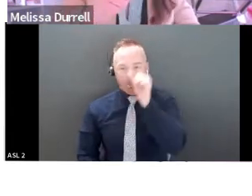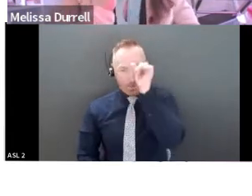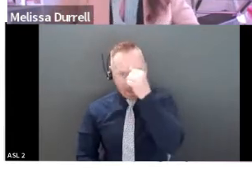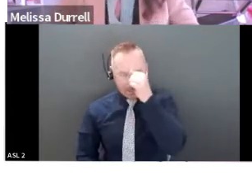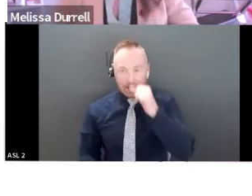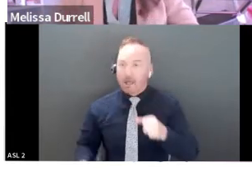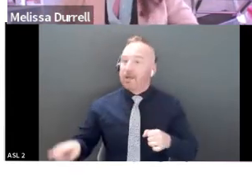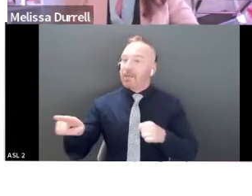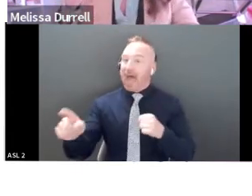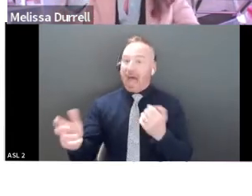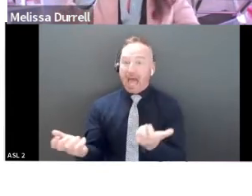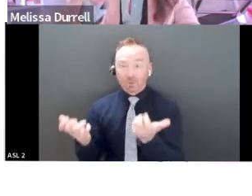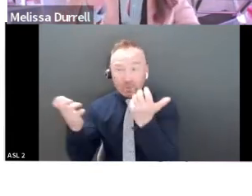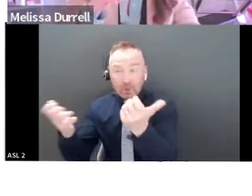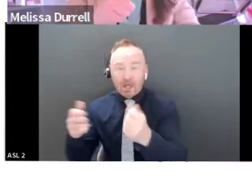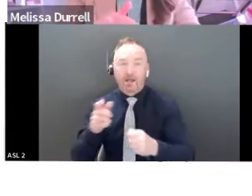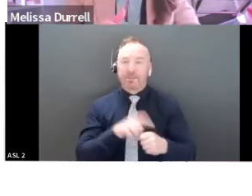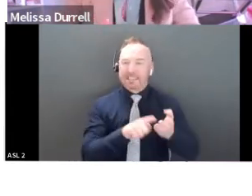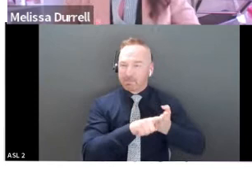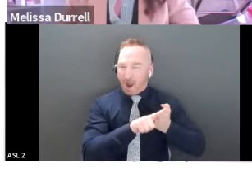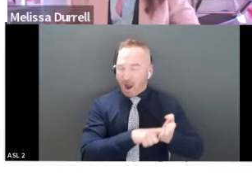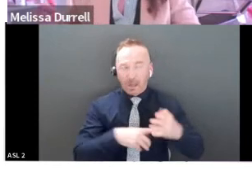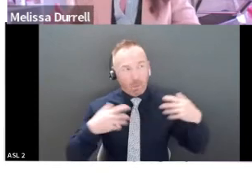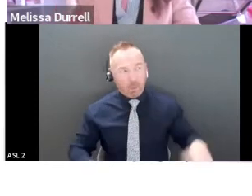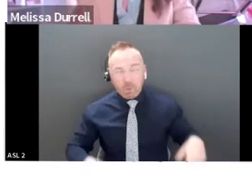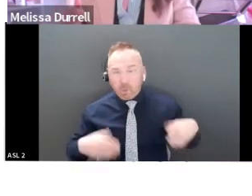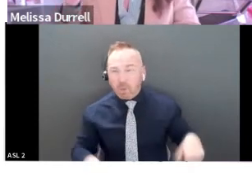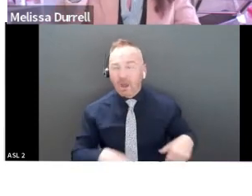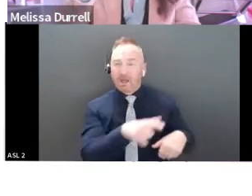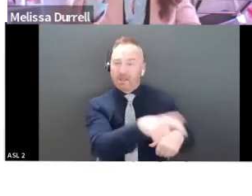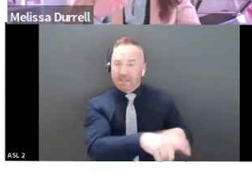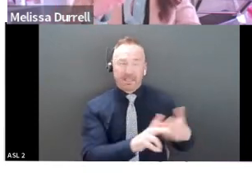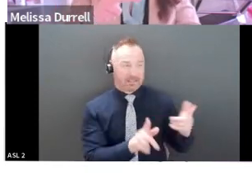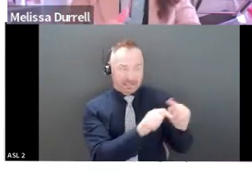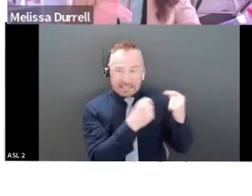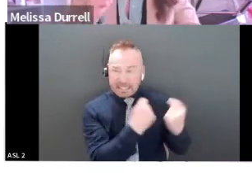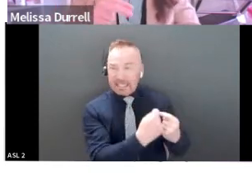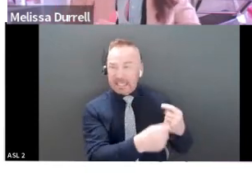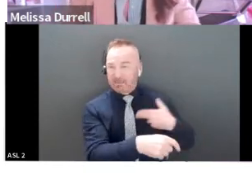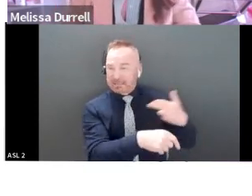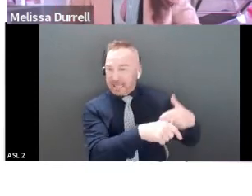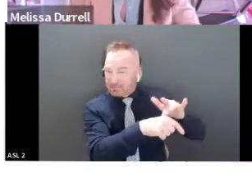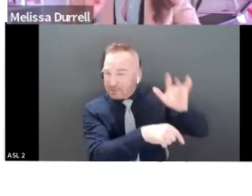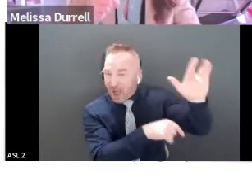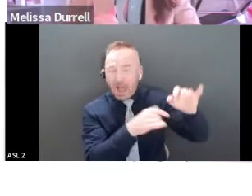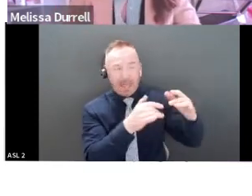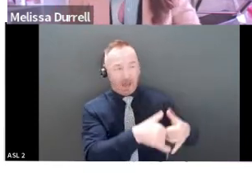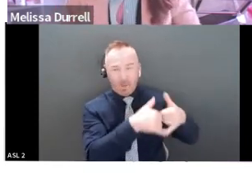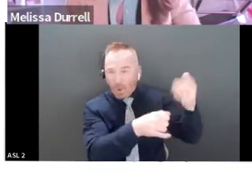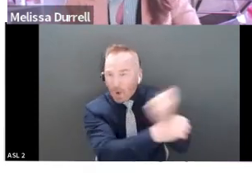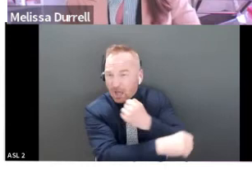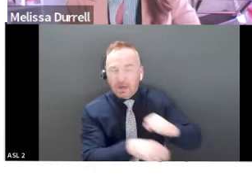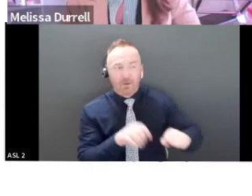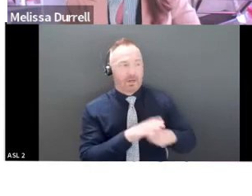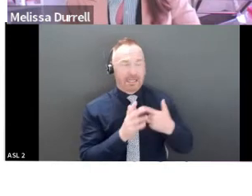and an unbelievable team that's, you know, an unbelievable award-winning team. And we have 15 customers in our pipeline, and we